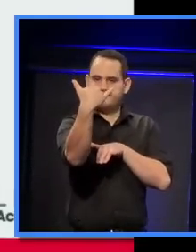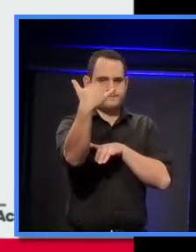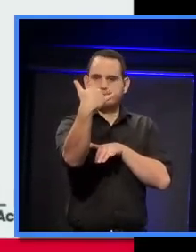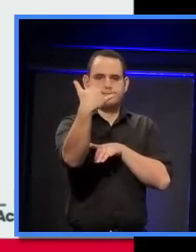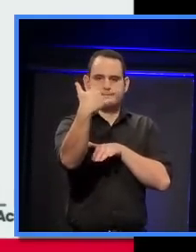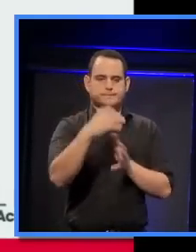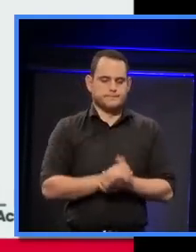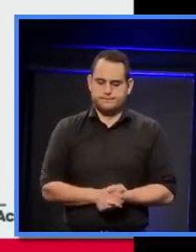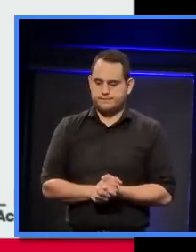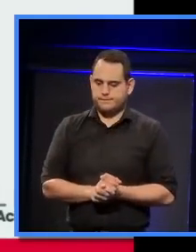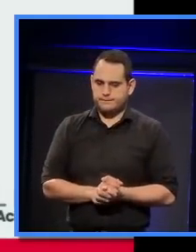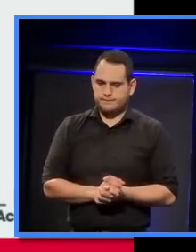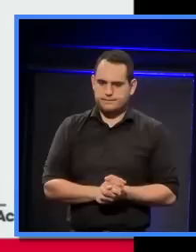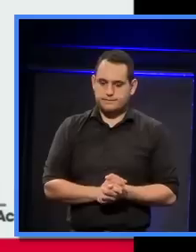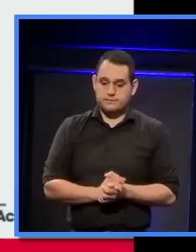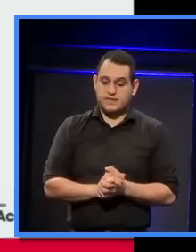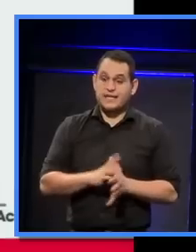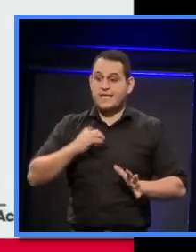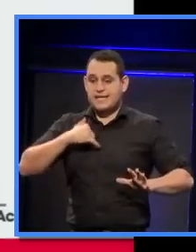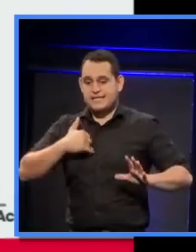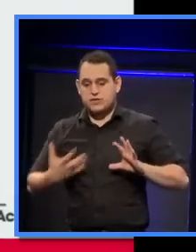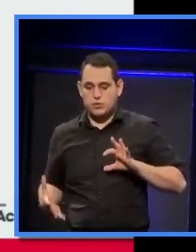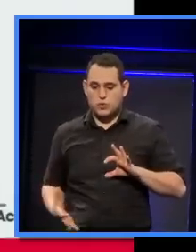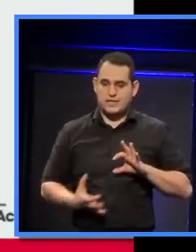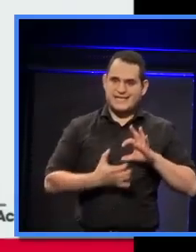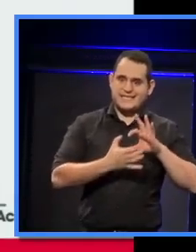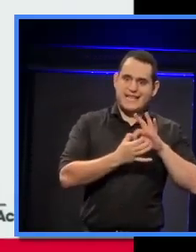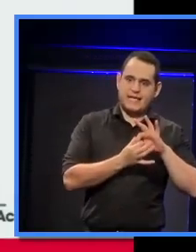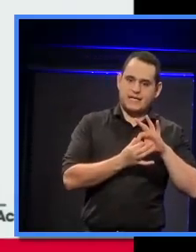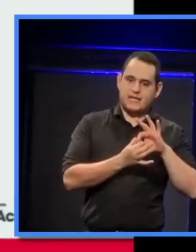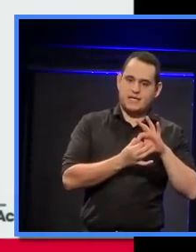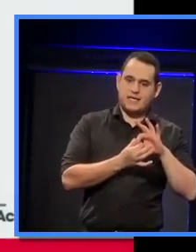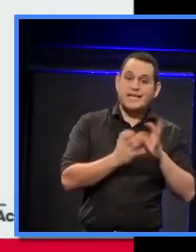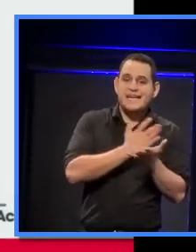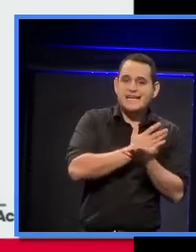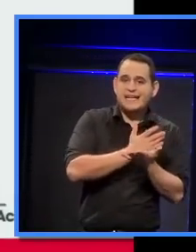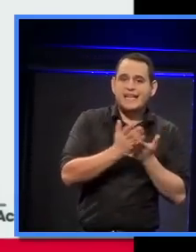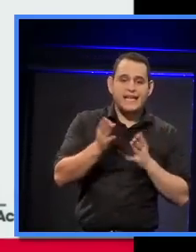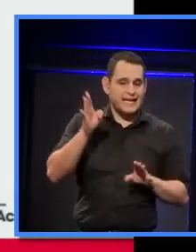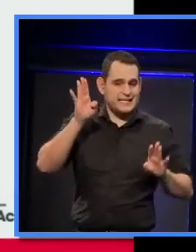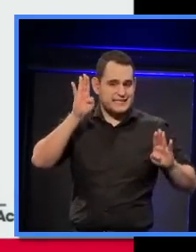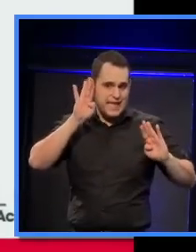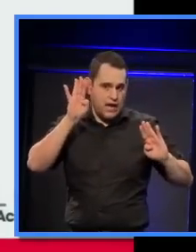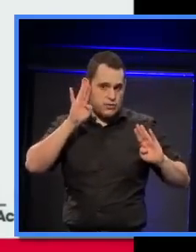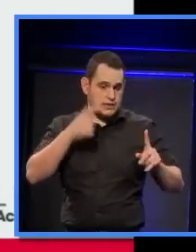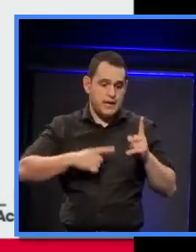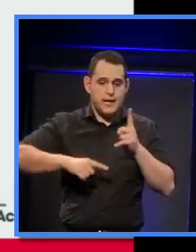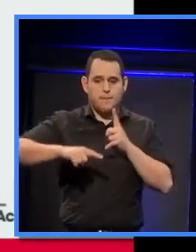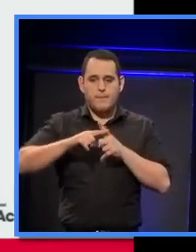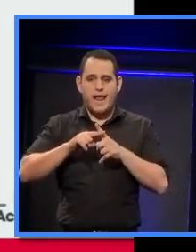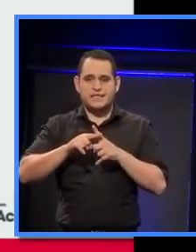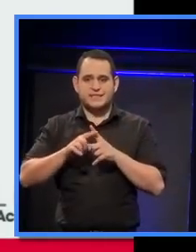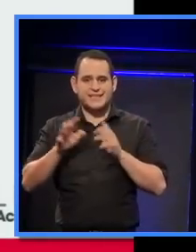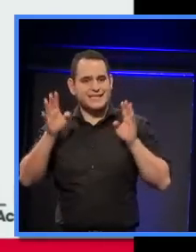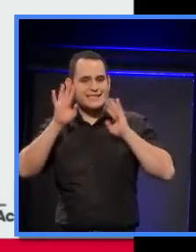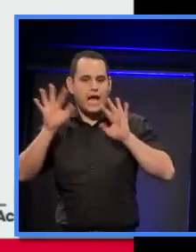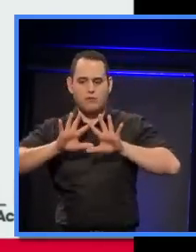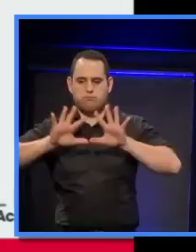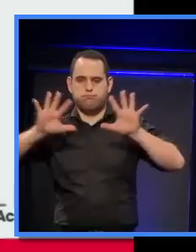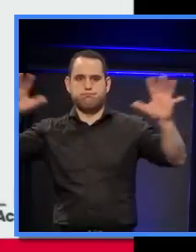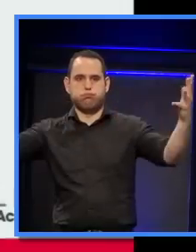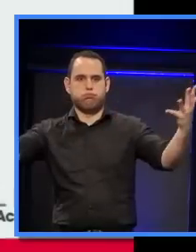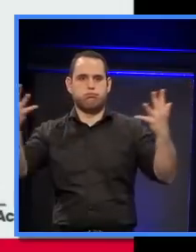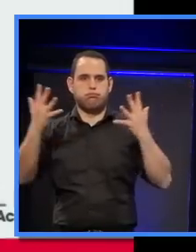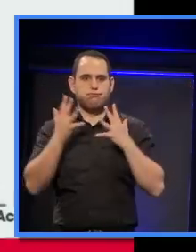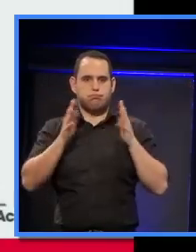It had to combine great clarity with high reverberance, normally conflicting requirements. You'll know in a cathedral it's